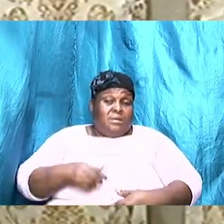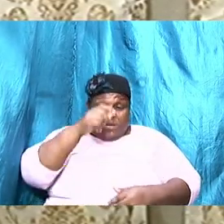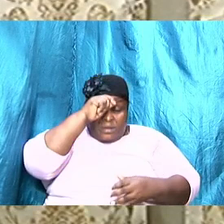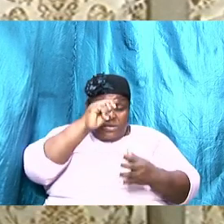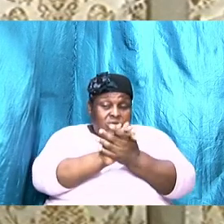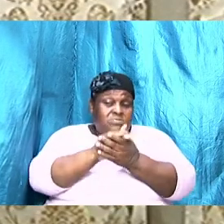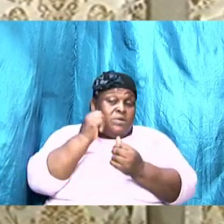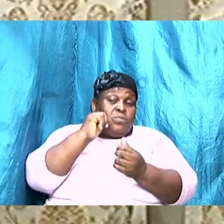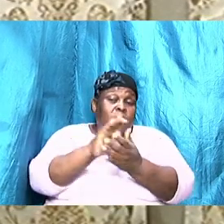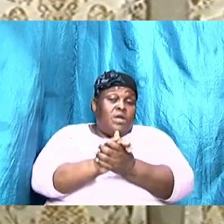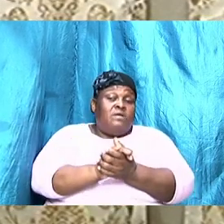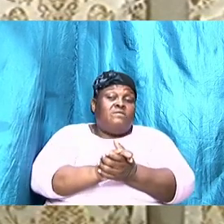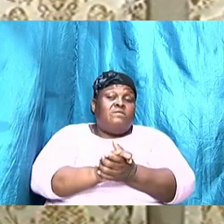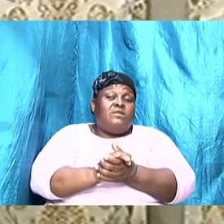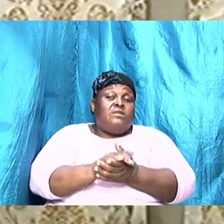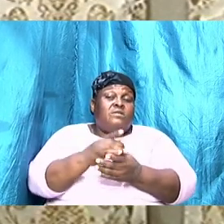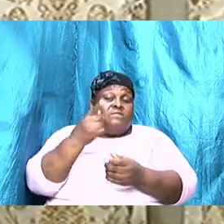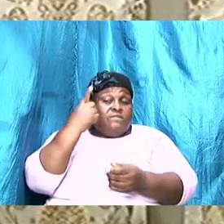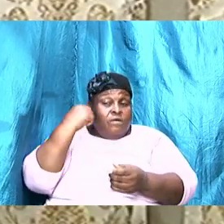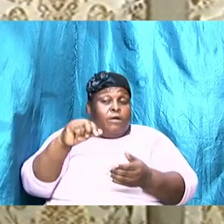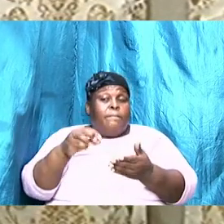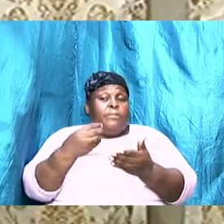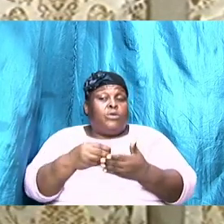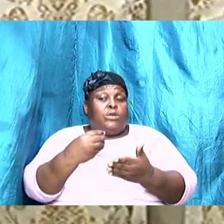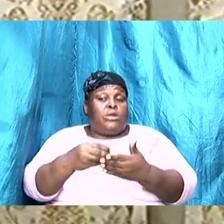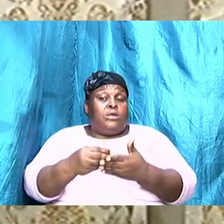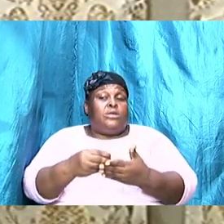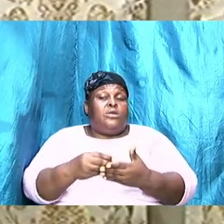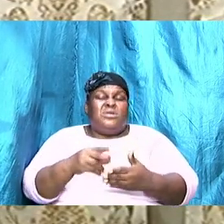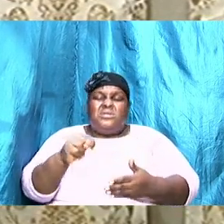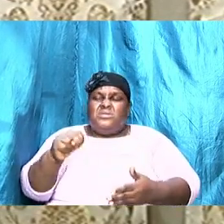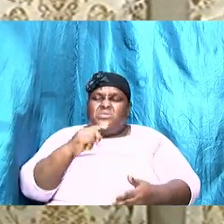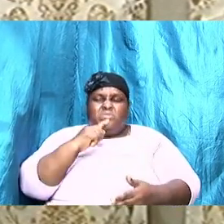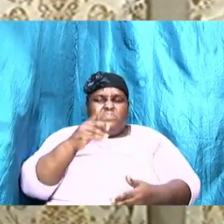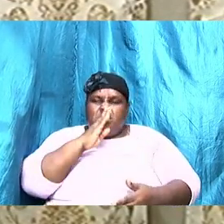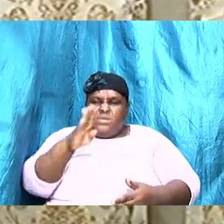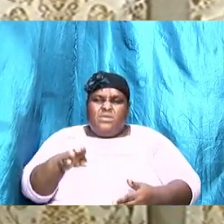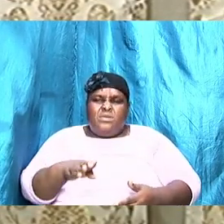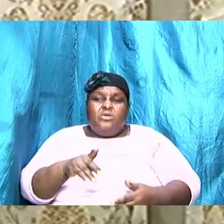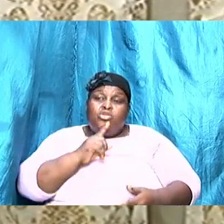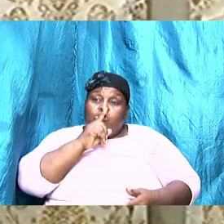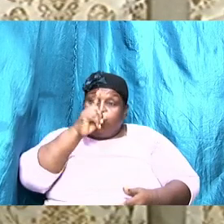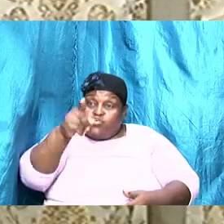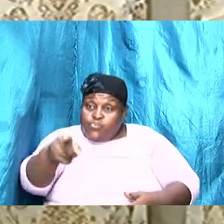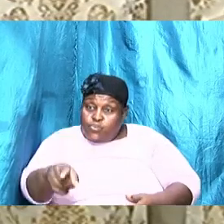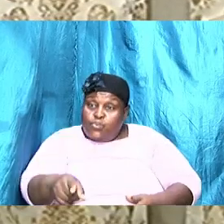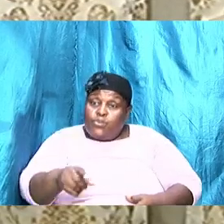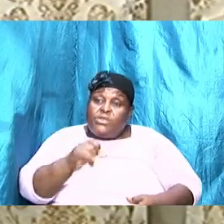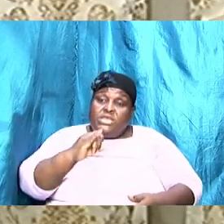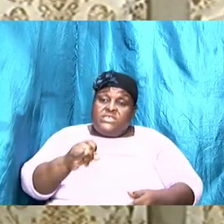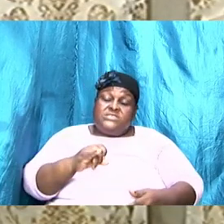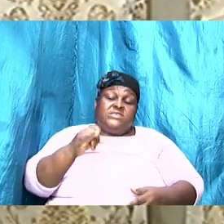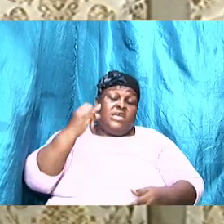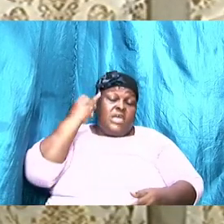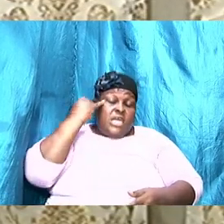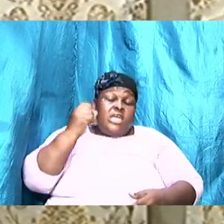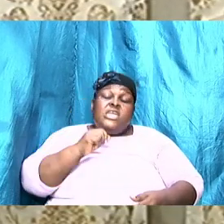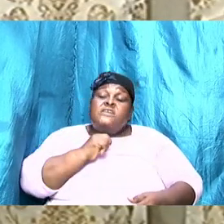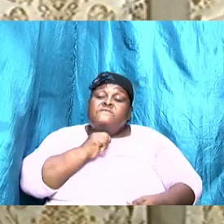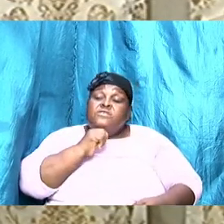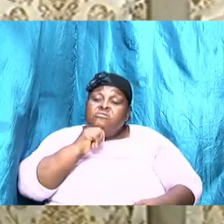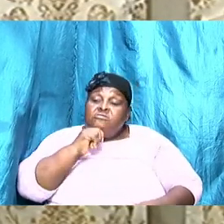because the fact is if we do not address and address